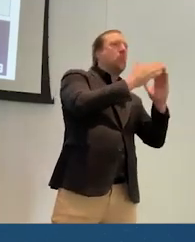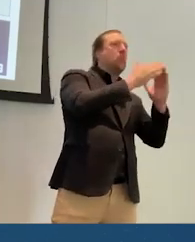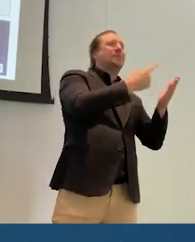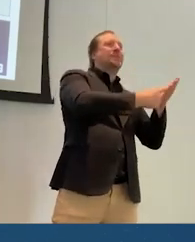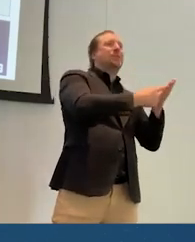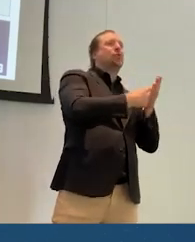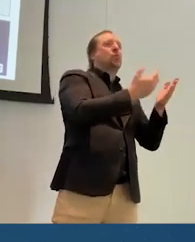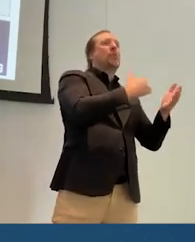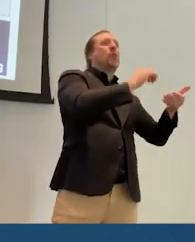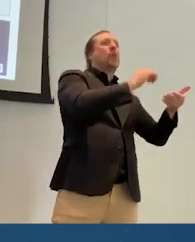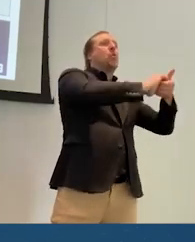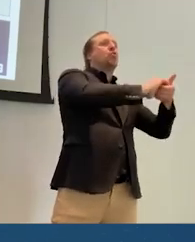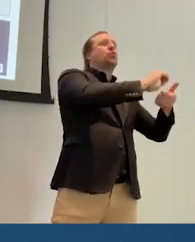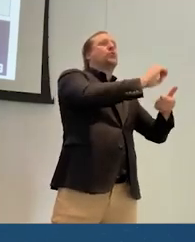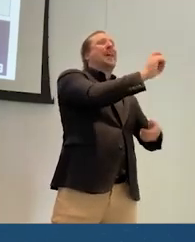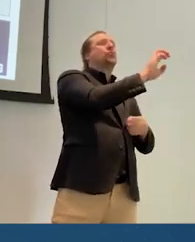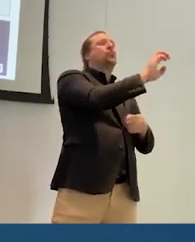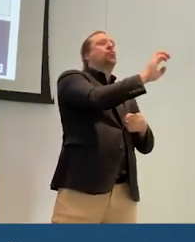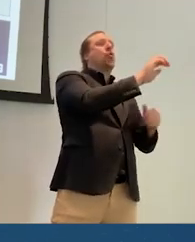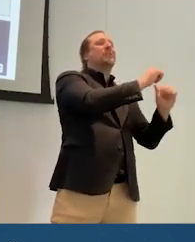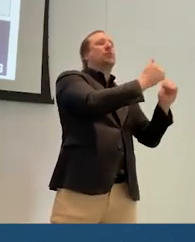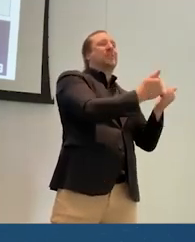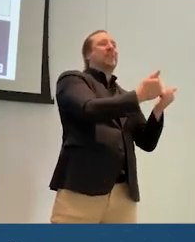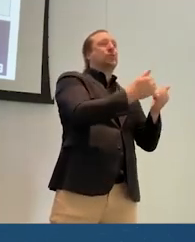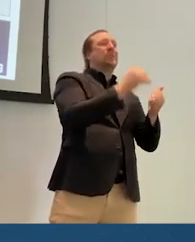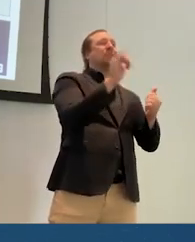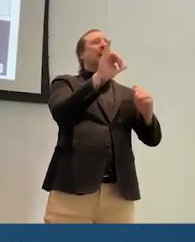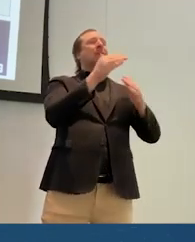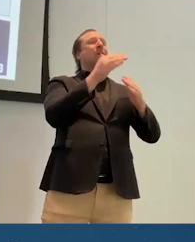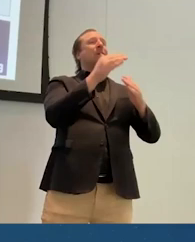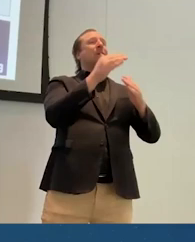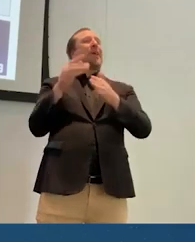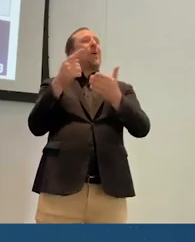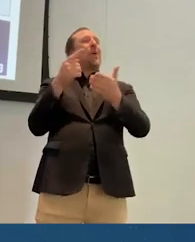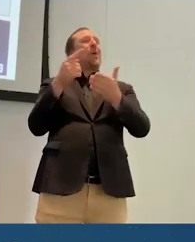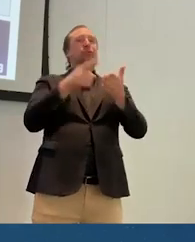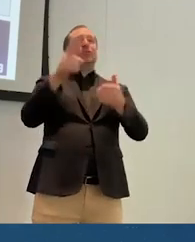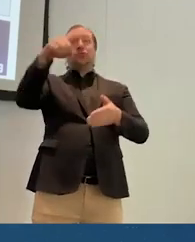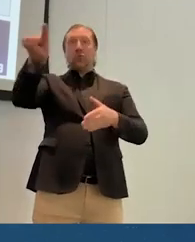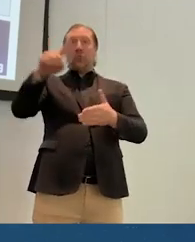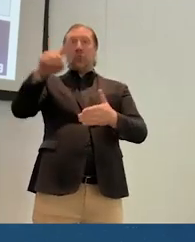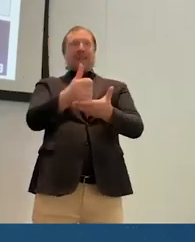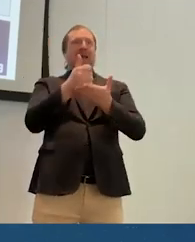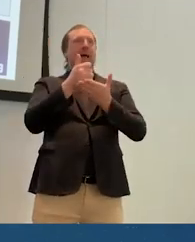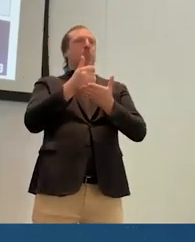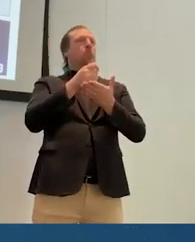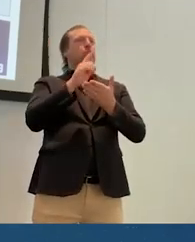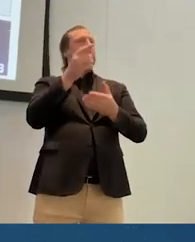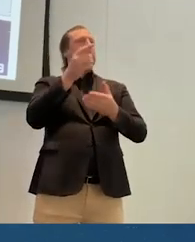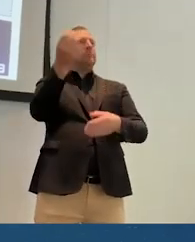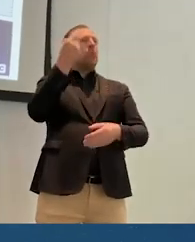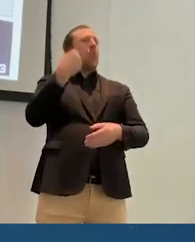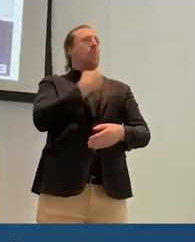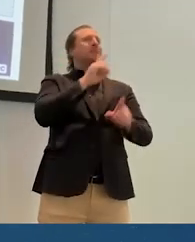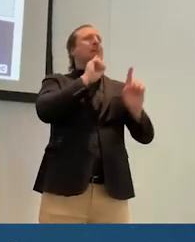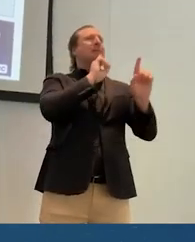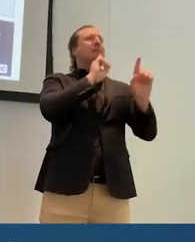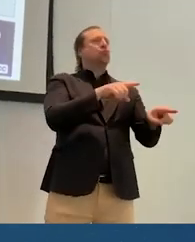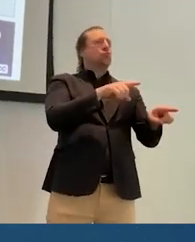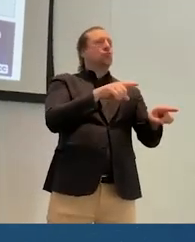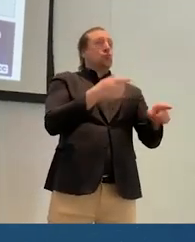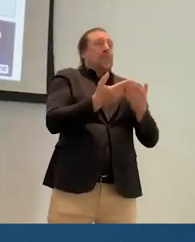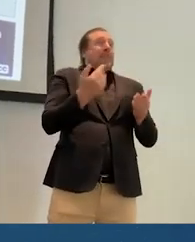partners at the XR Association. We're just like our breakout discussions. You all can help inform the answers on things that